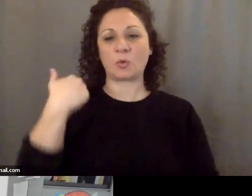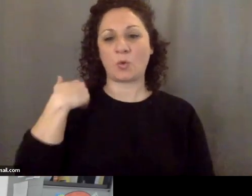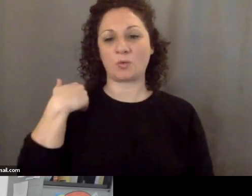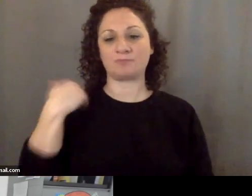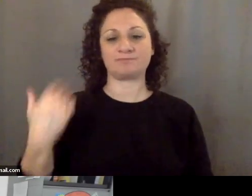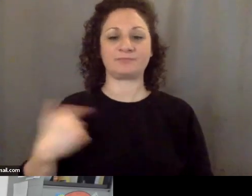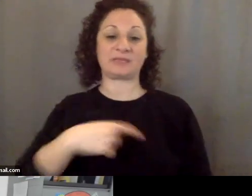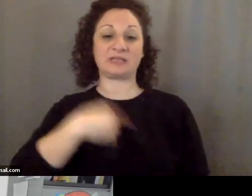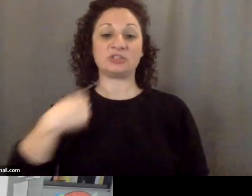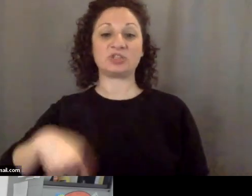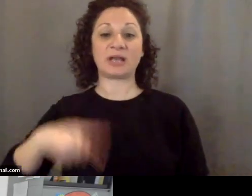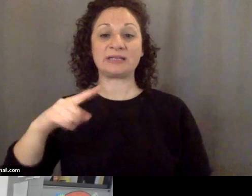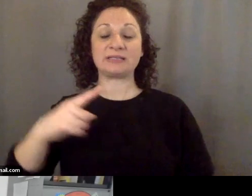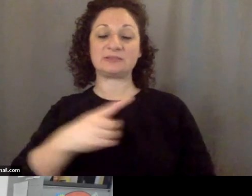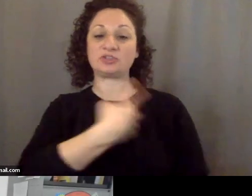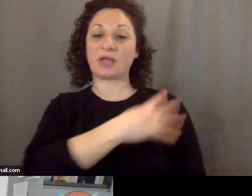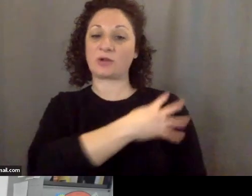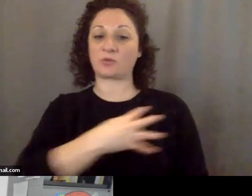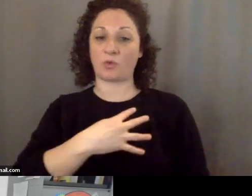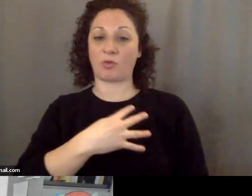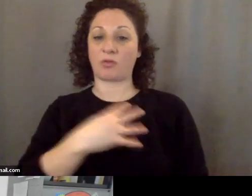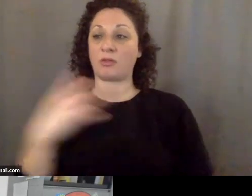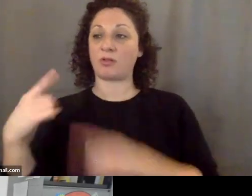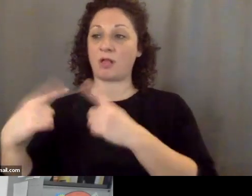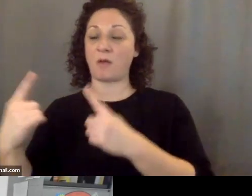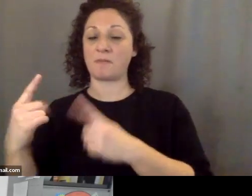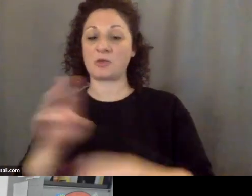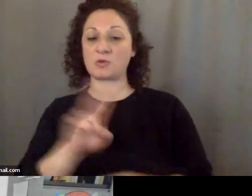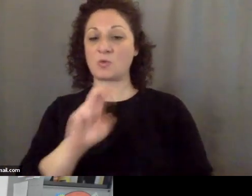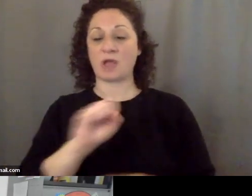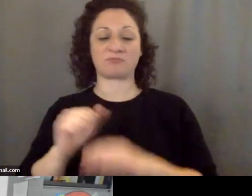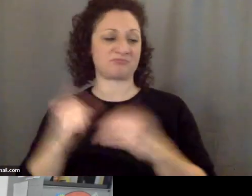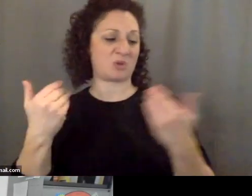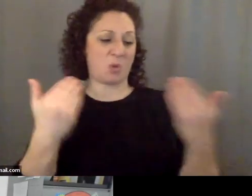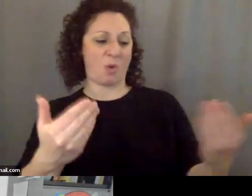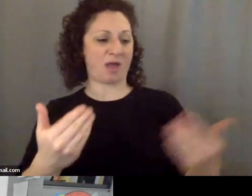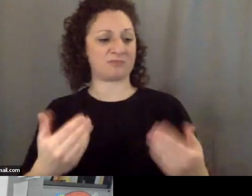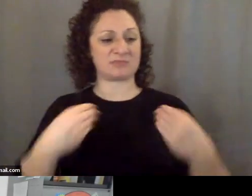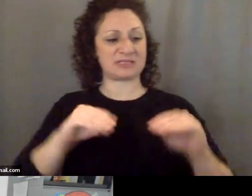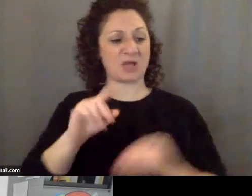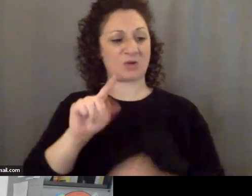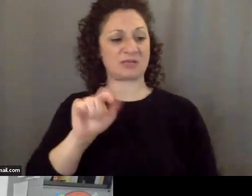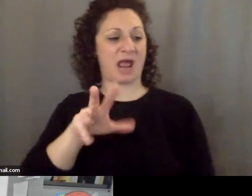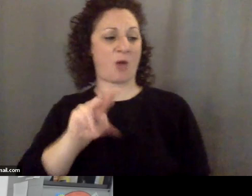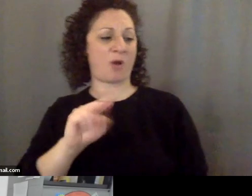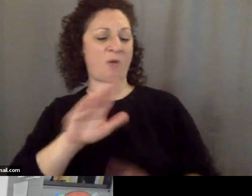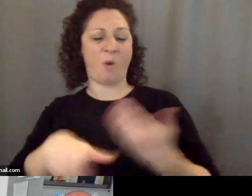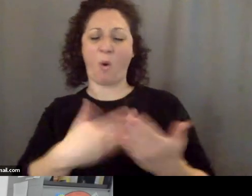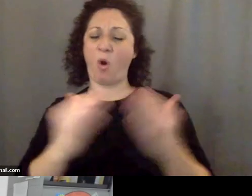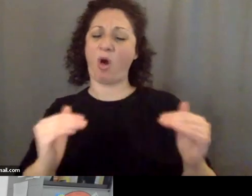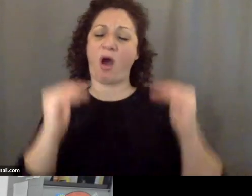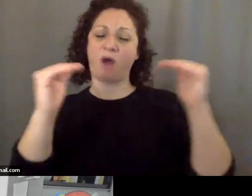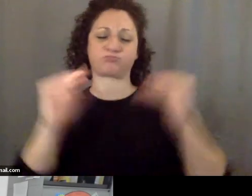said to his US counterpart go ahead sell Taiwan all the advanced weapons you want because we'll have the